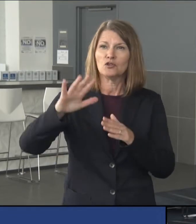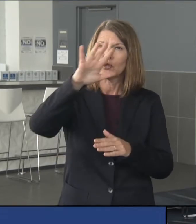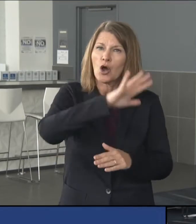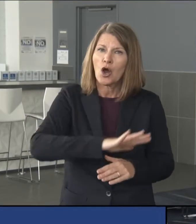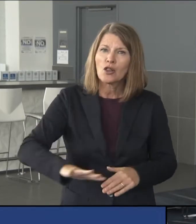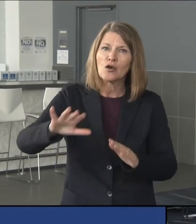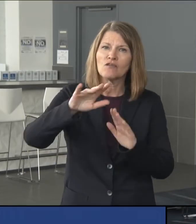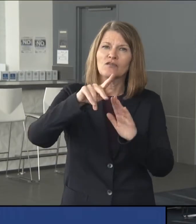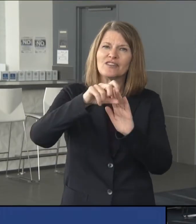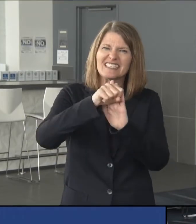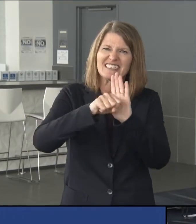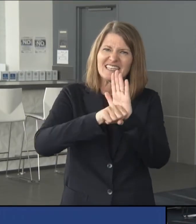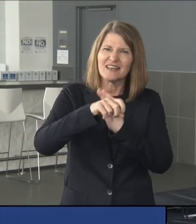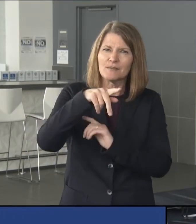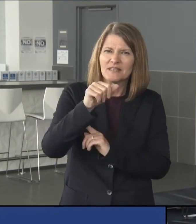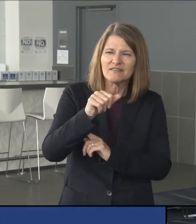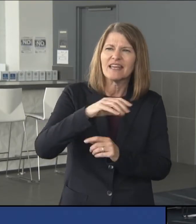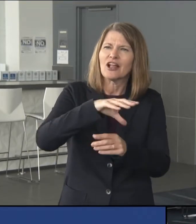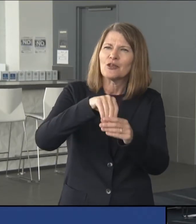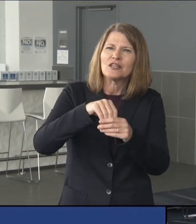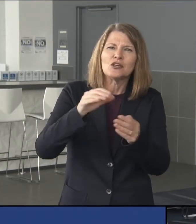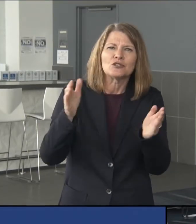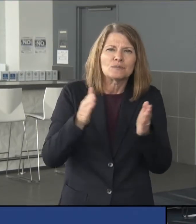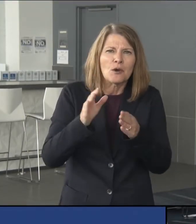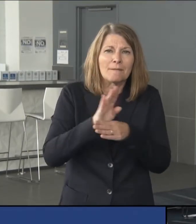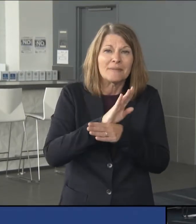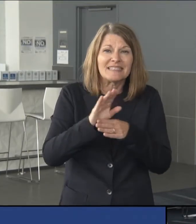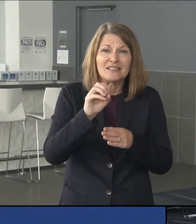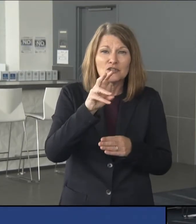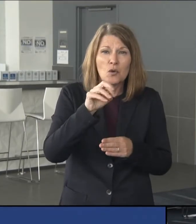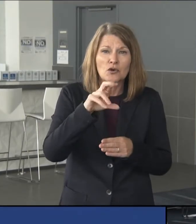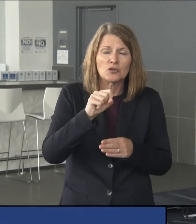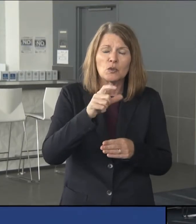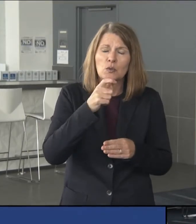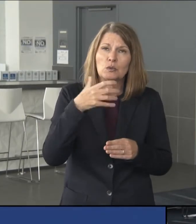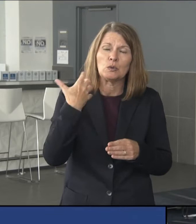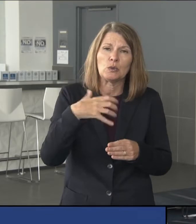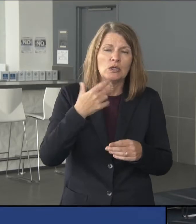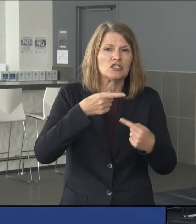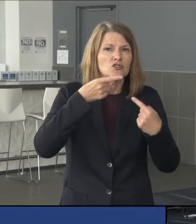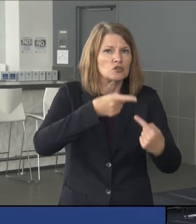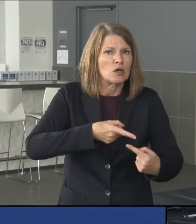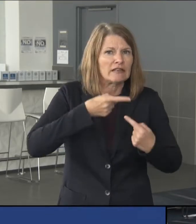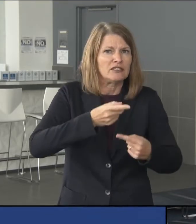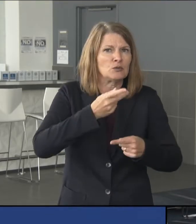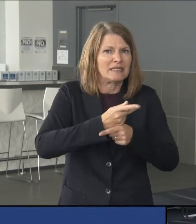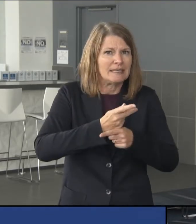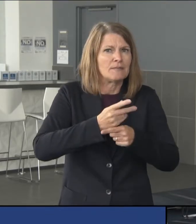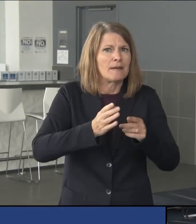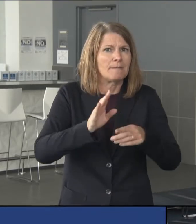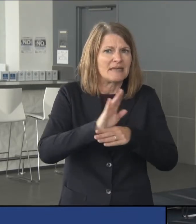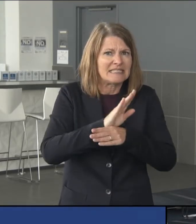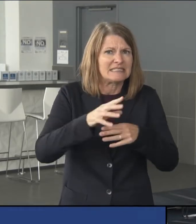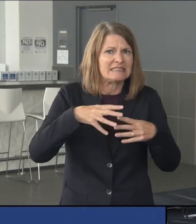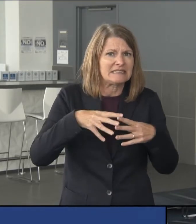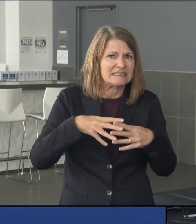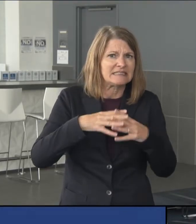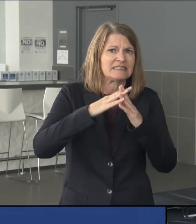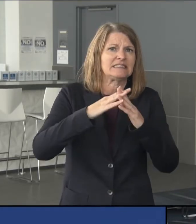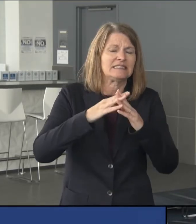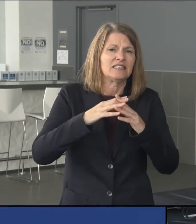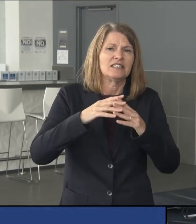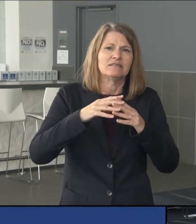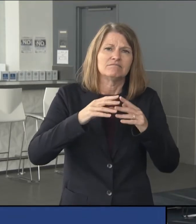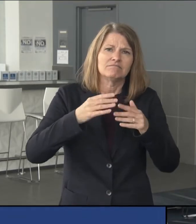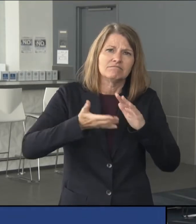are comprised of small business owners who have been struggling to maintain their operations during a time of extreme